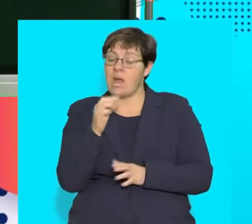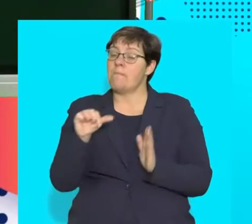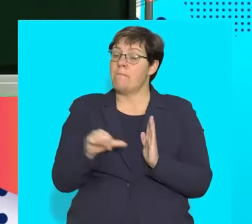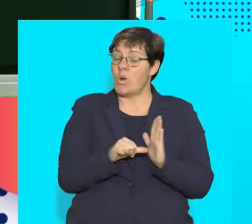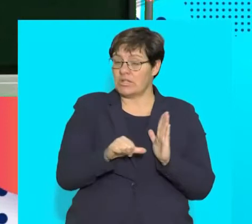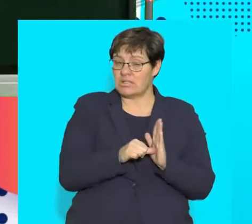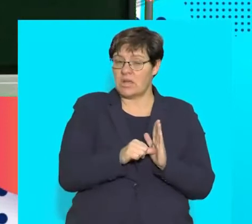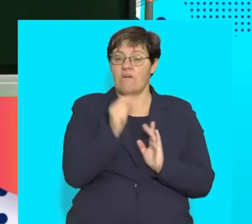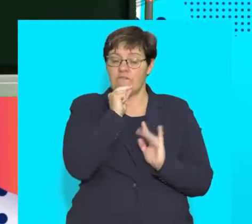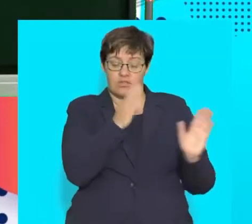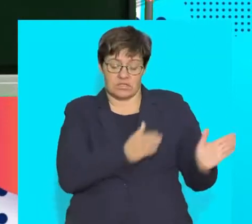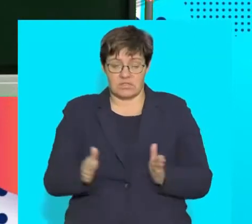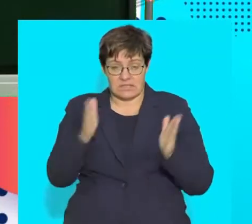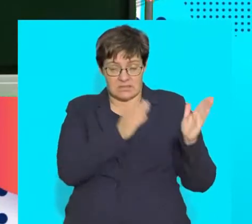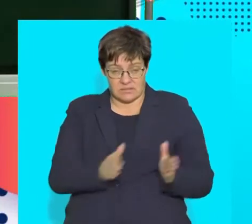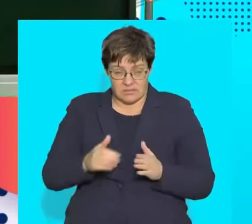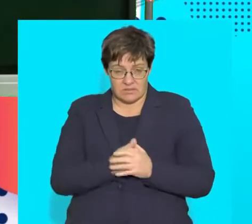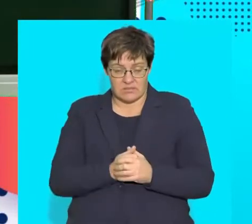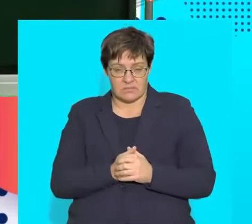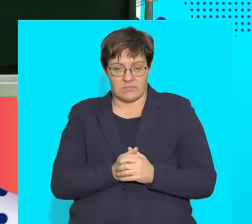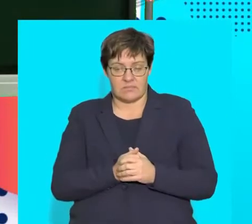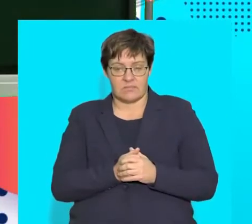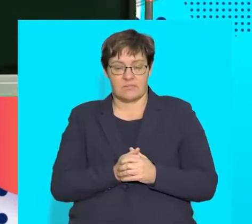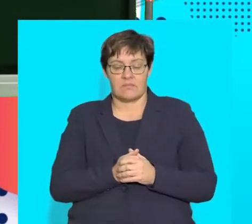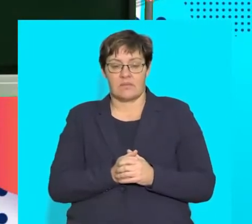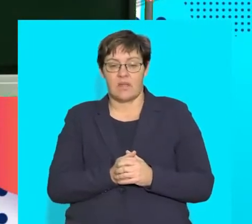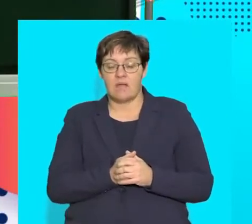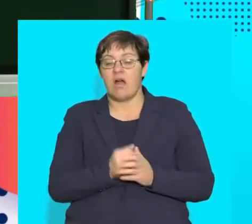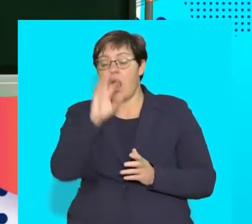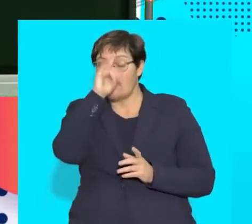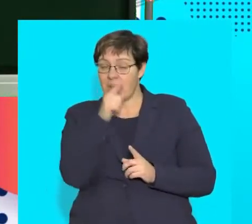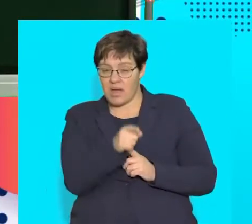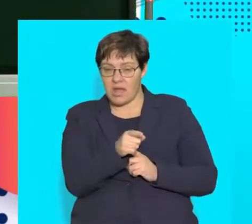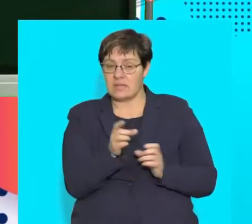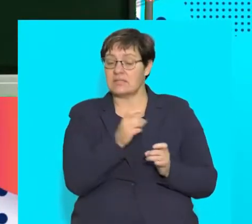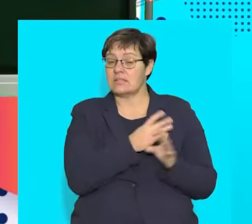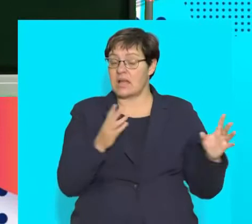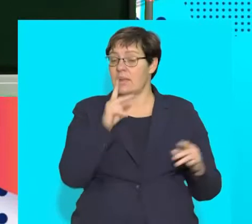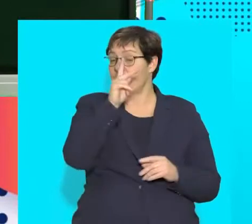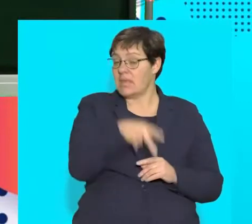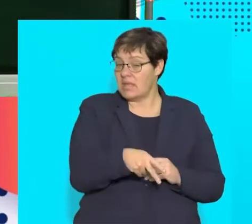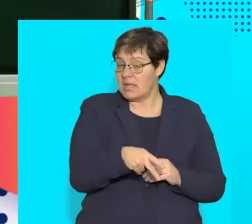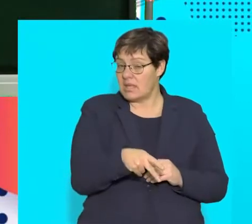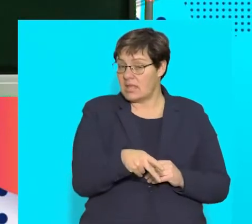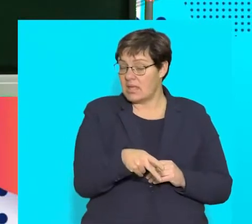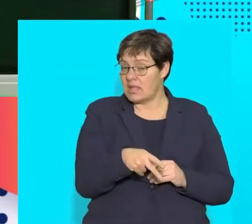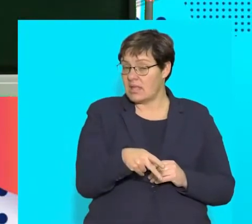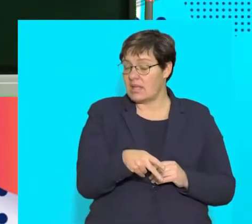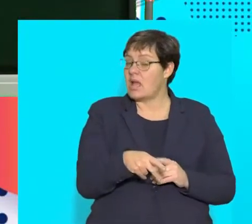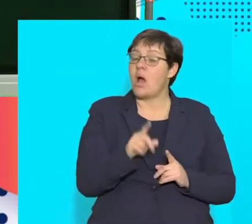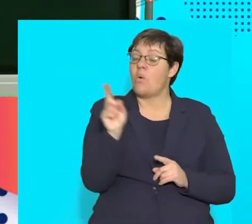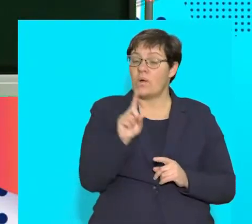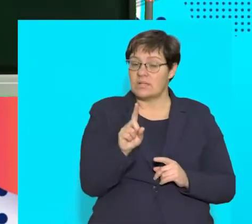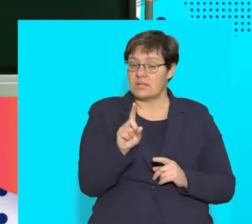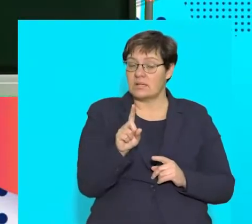fundamental to moving food along the digestive system. And if you recollect it starts with the letter P and we refer to that